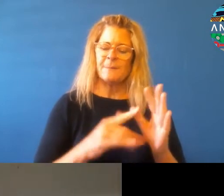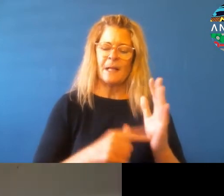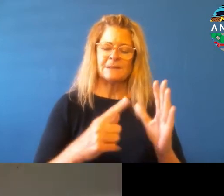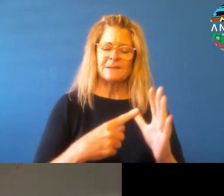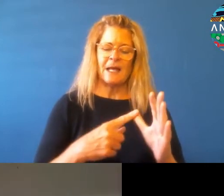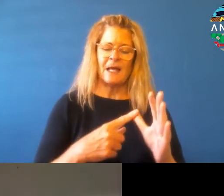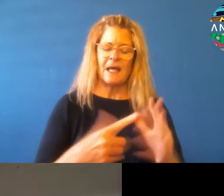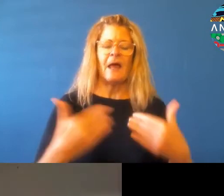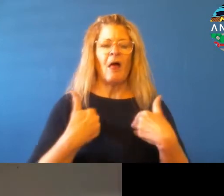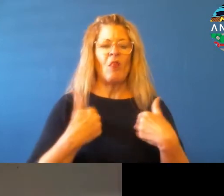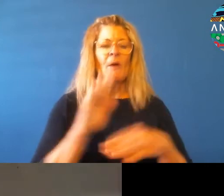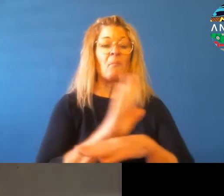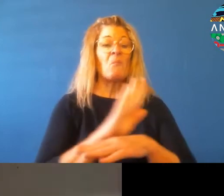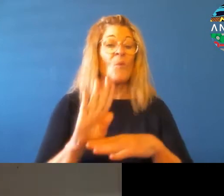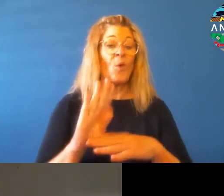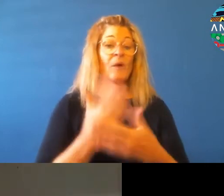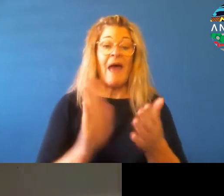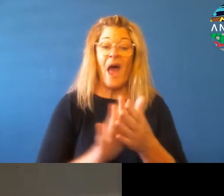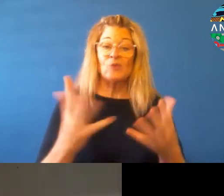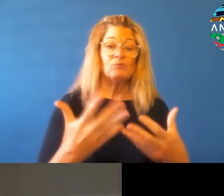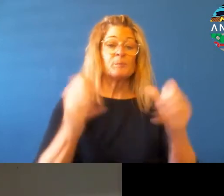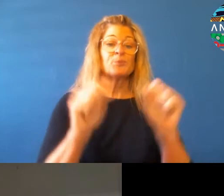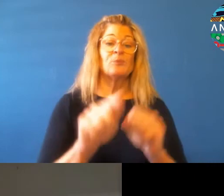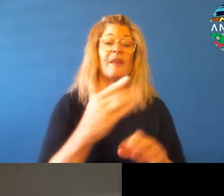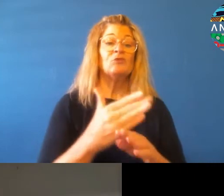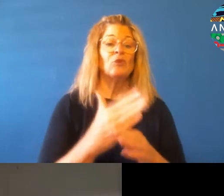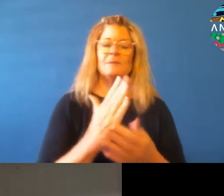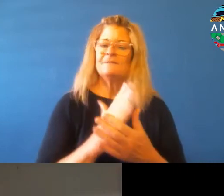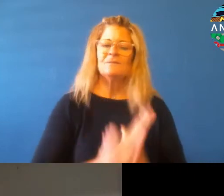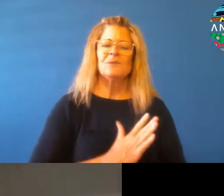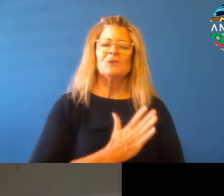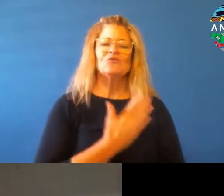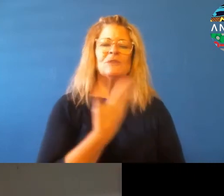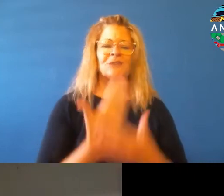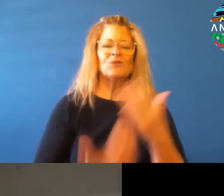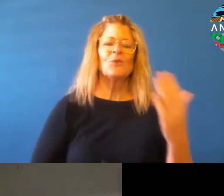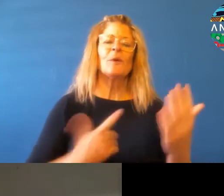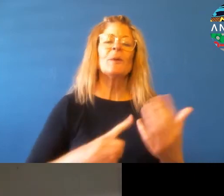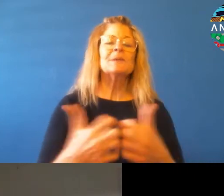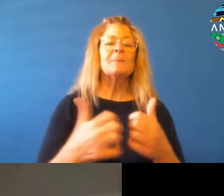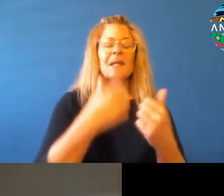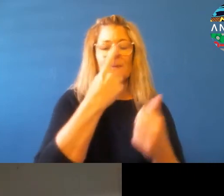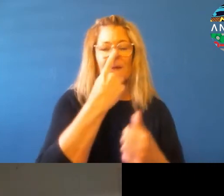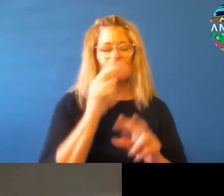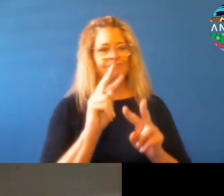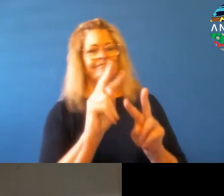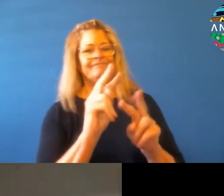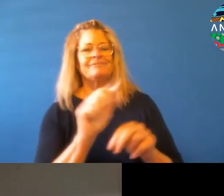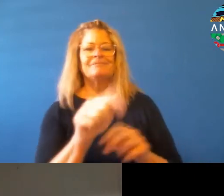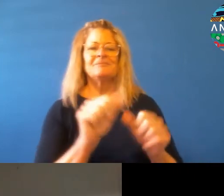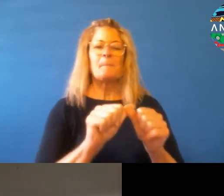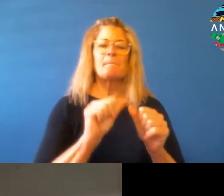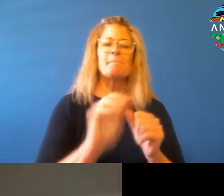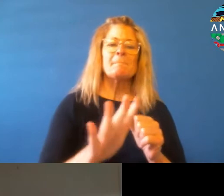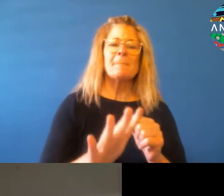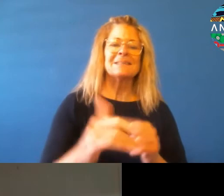there is a very interesting story because she's, uh, considered by many as the, uh, the best telephone